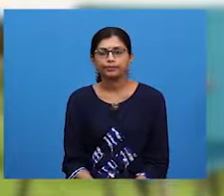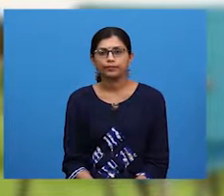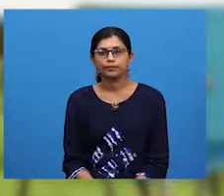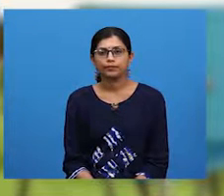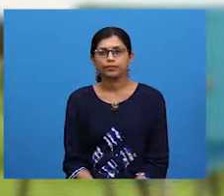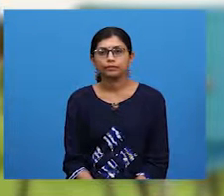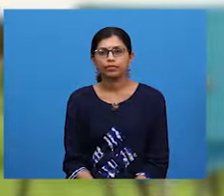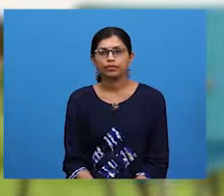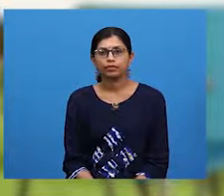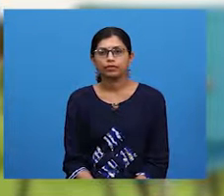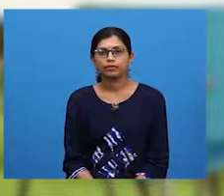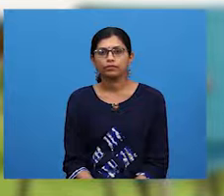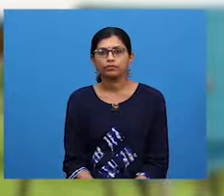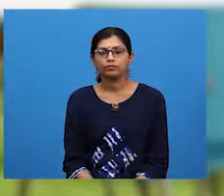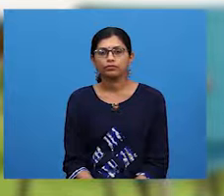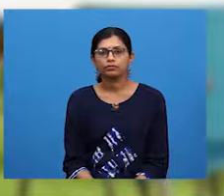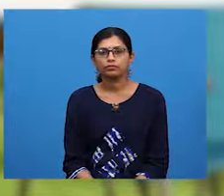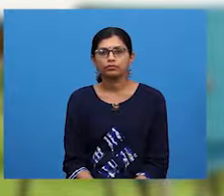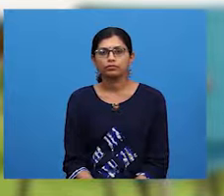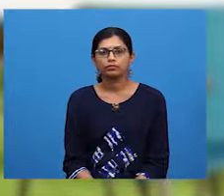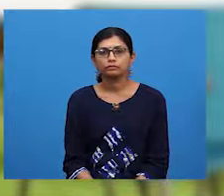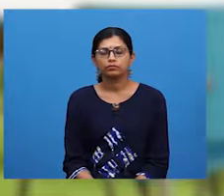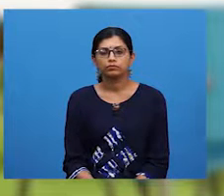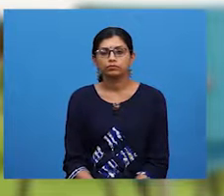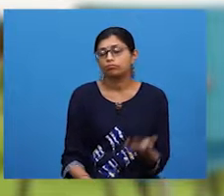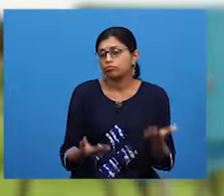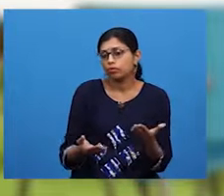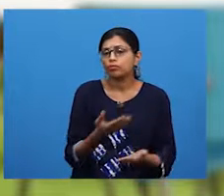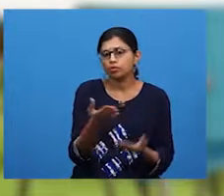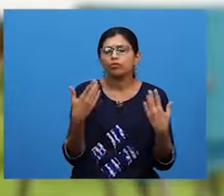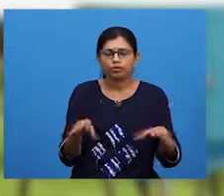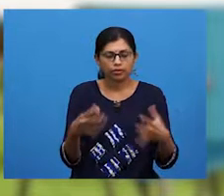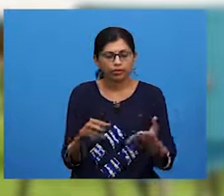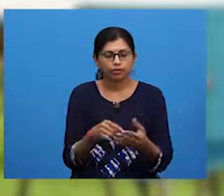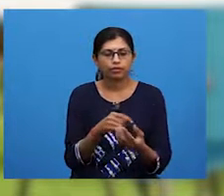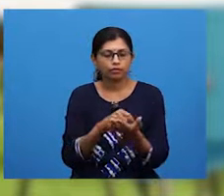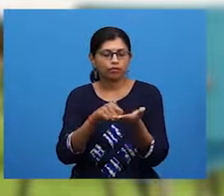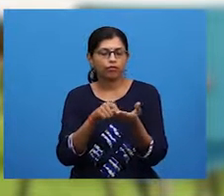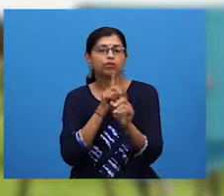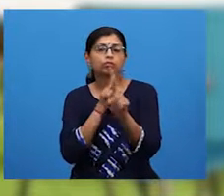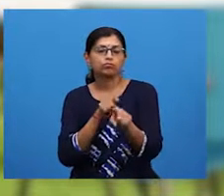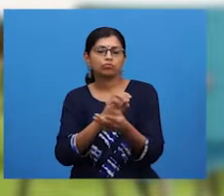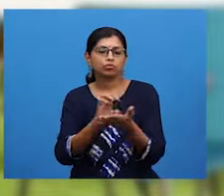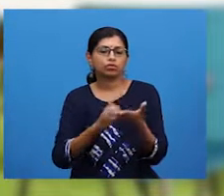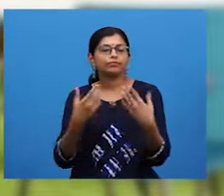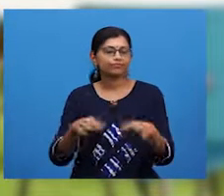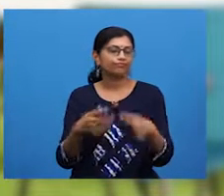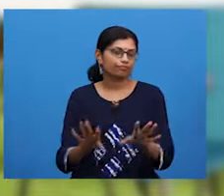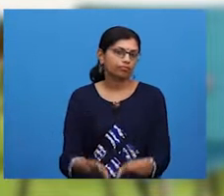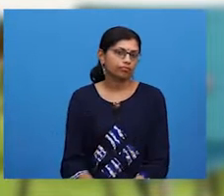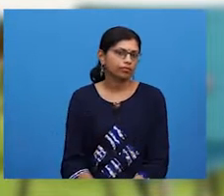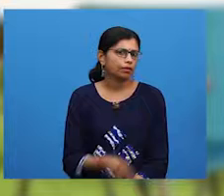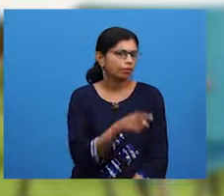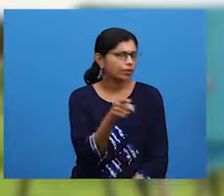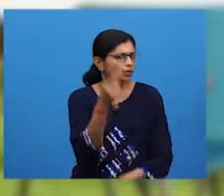You have probably written many response essays before. Think about